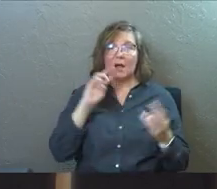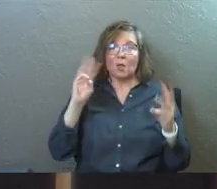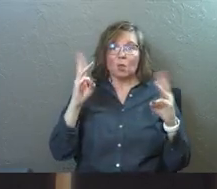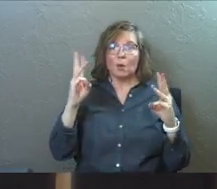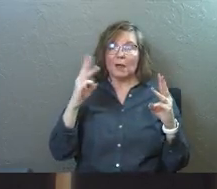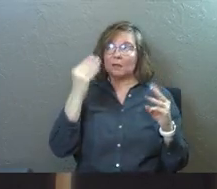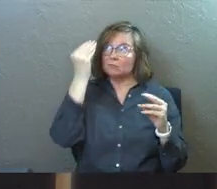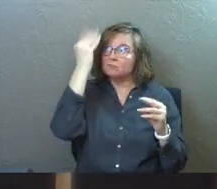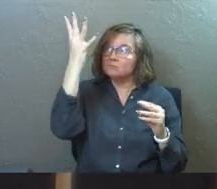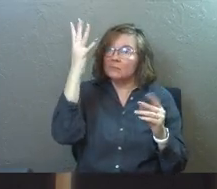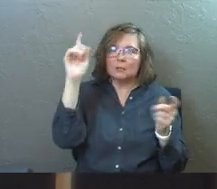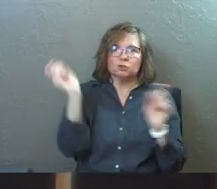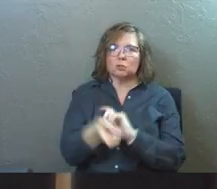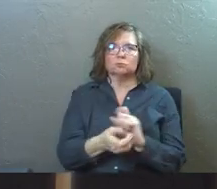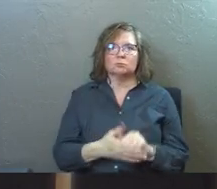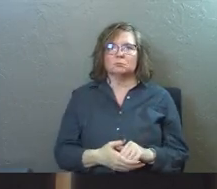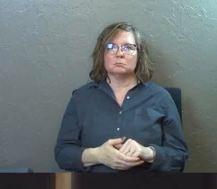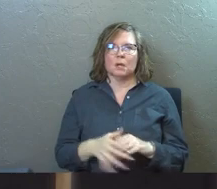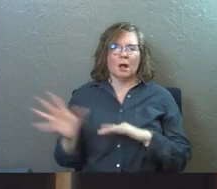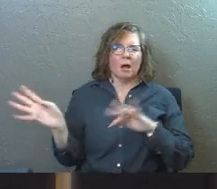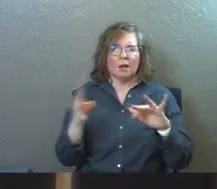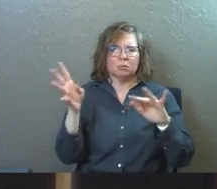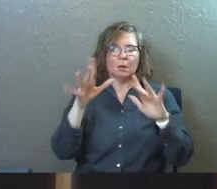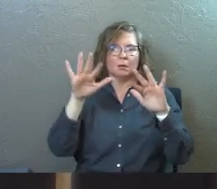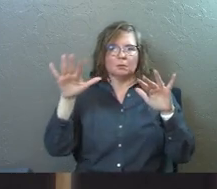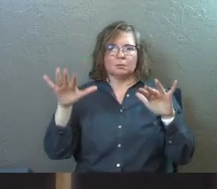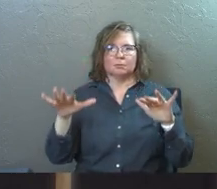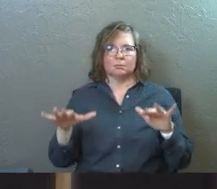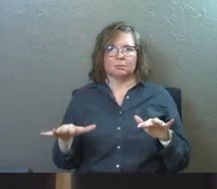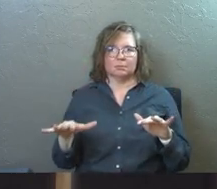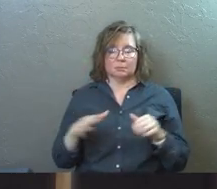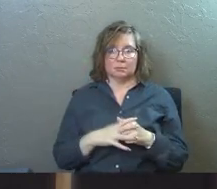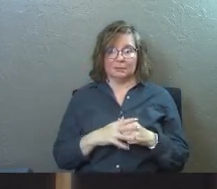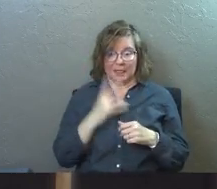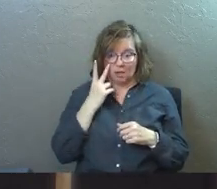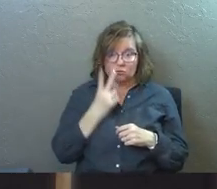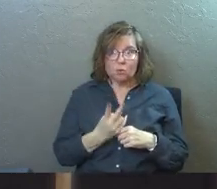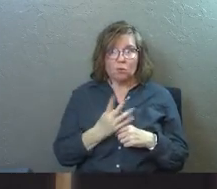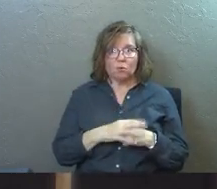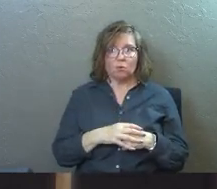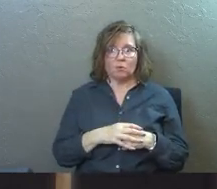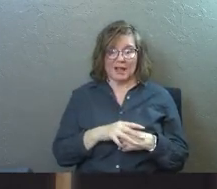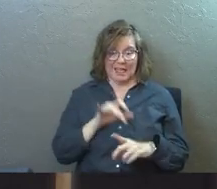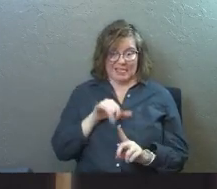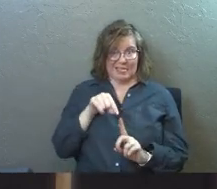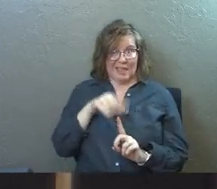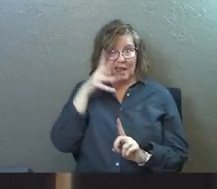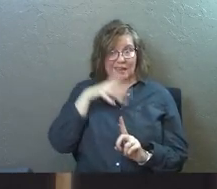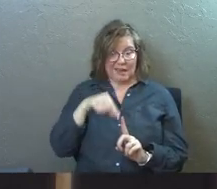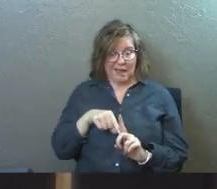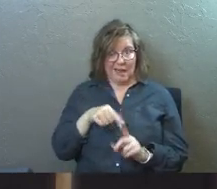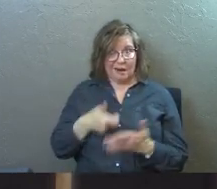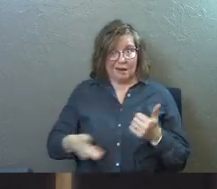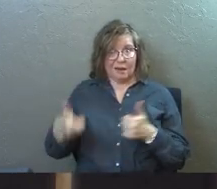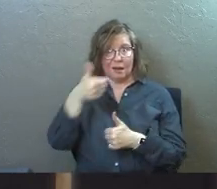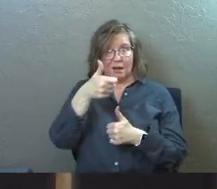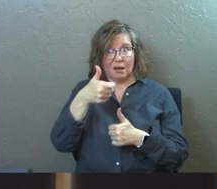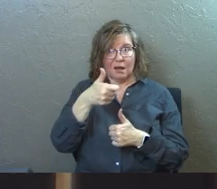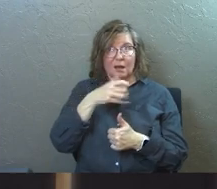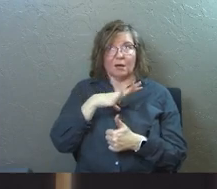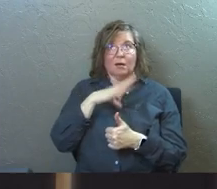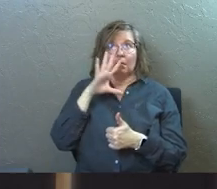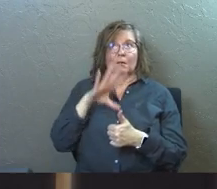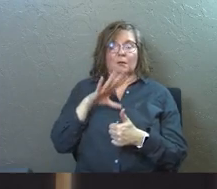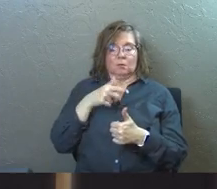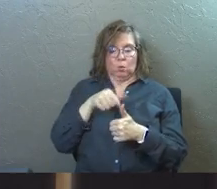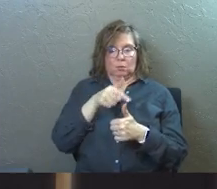the weather changed. These guys saw that. And it's that guy that comes to wash their